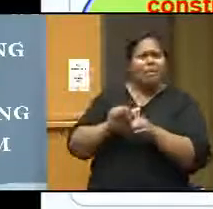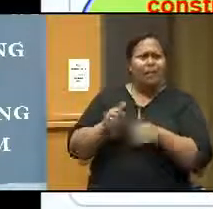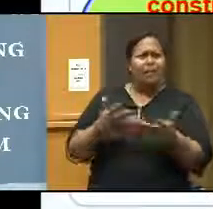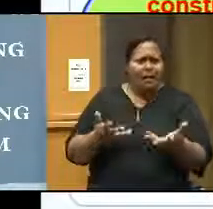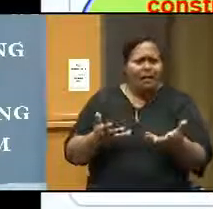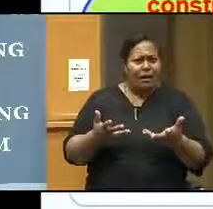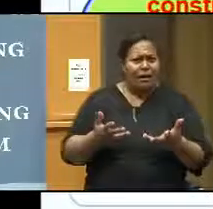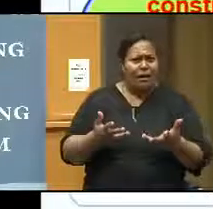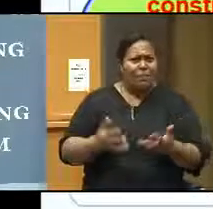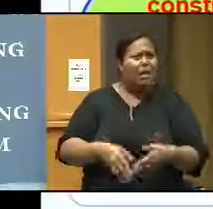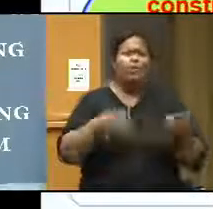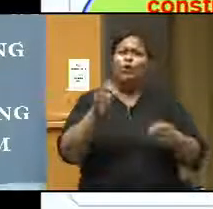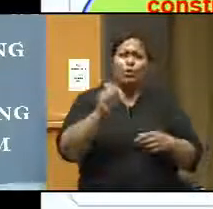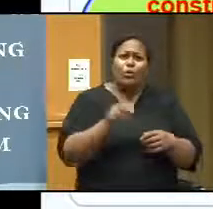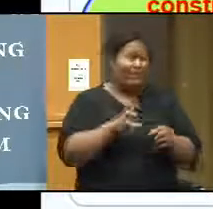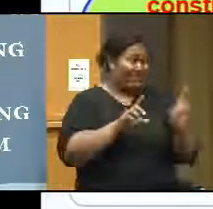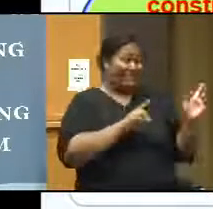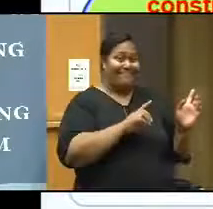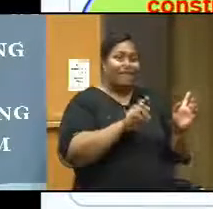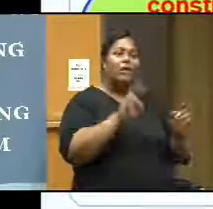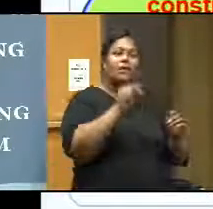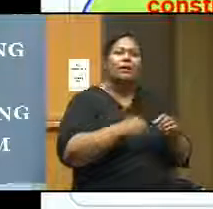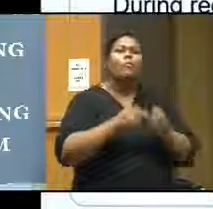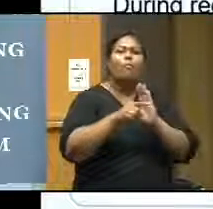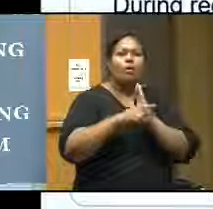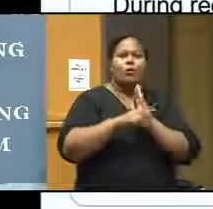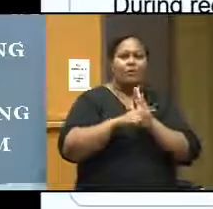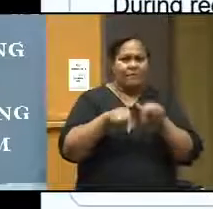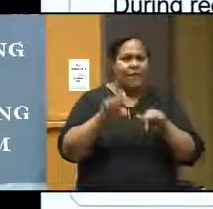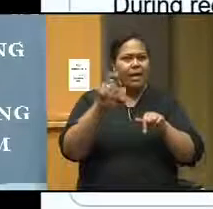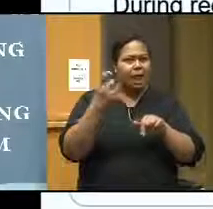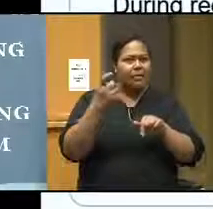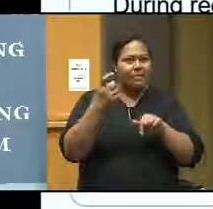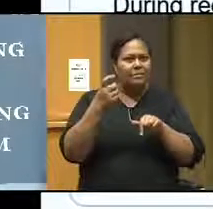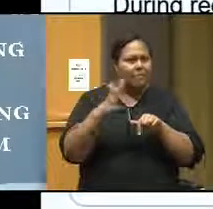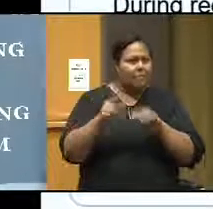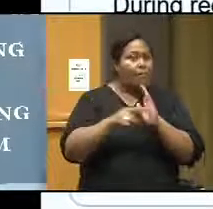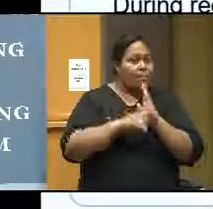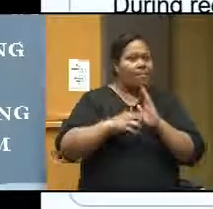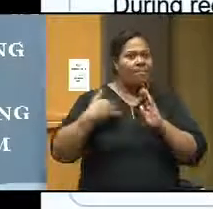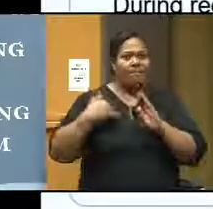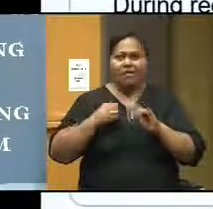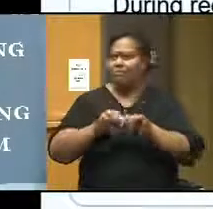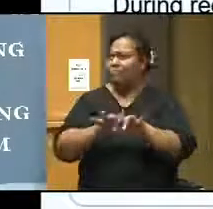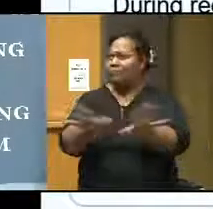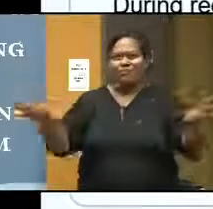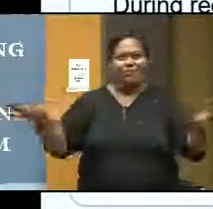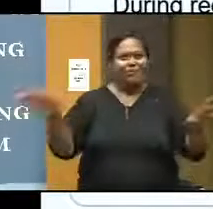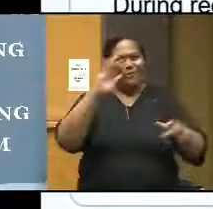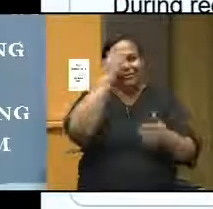something positive in the class, it might have some positive effect. Thank you. So, here are two points before I finish.